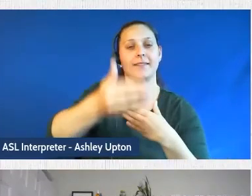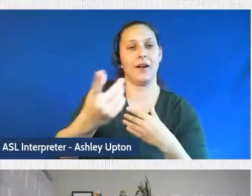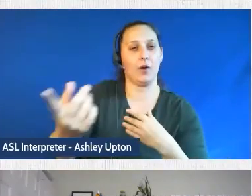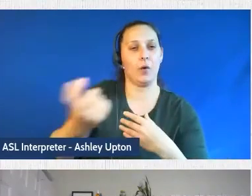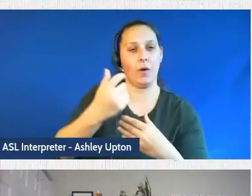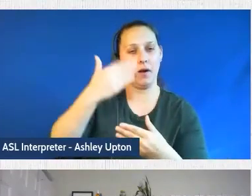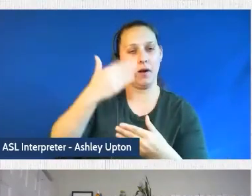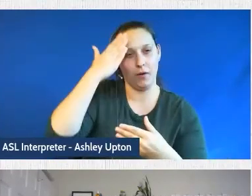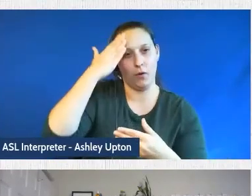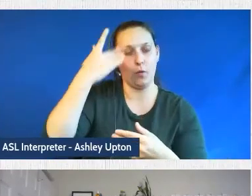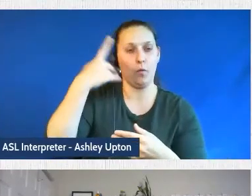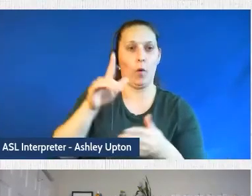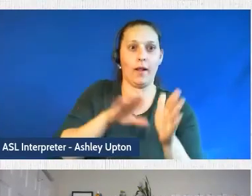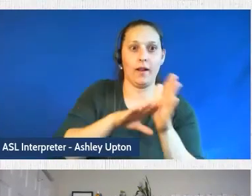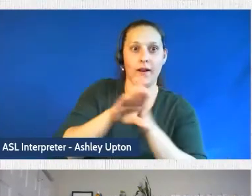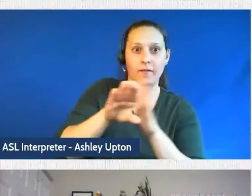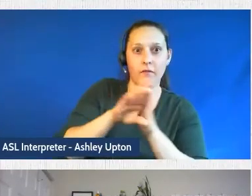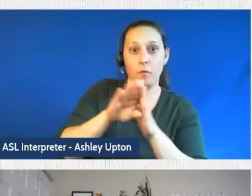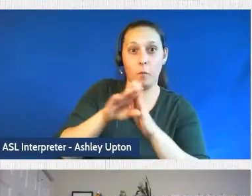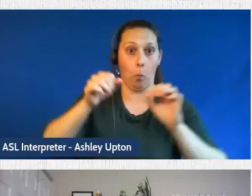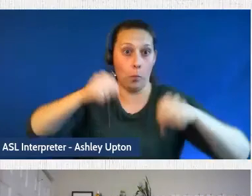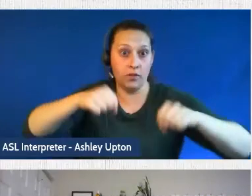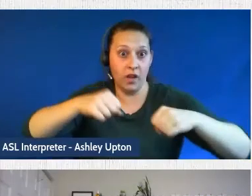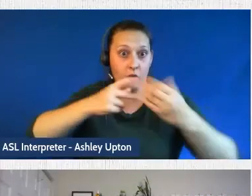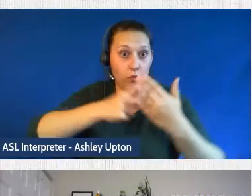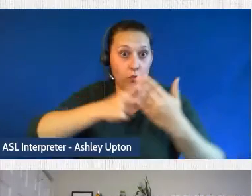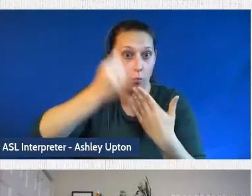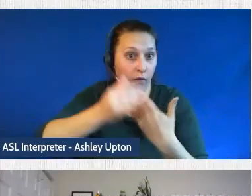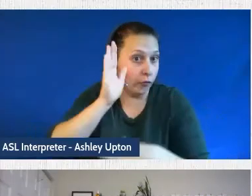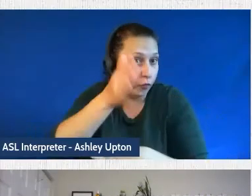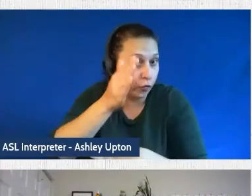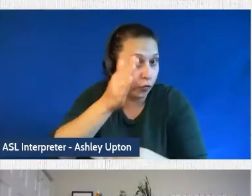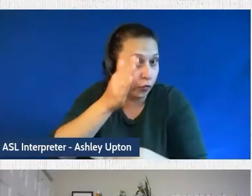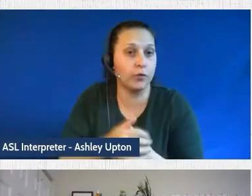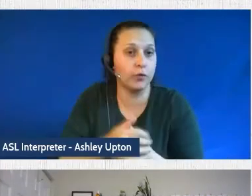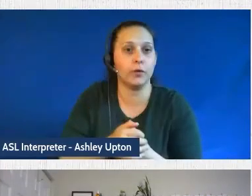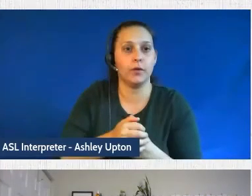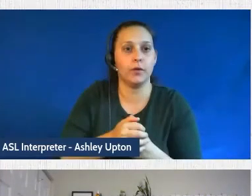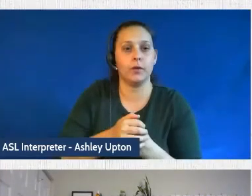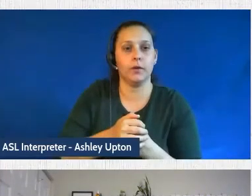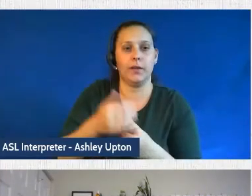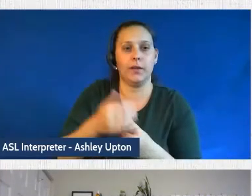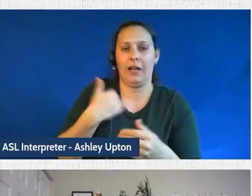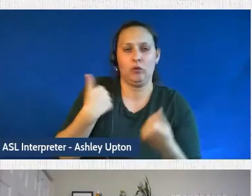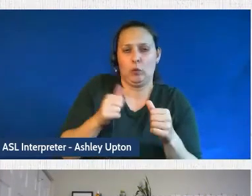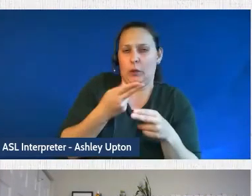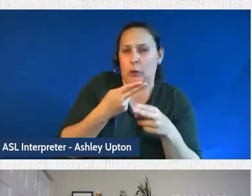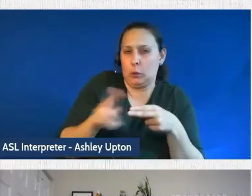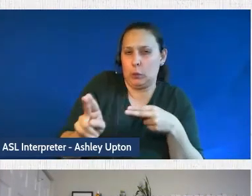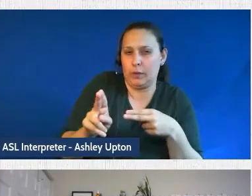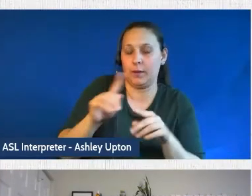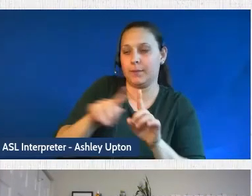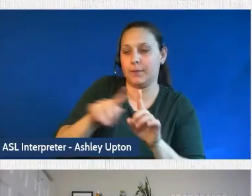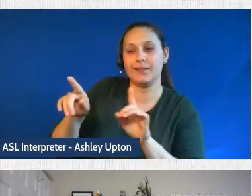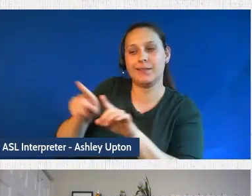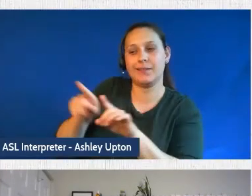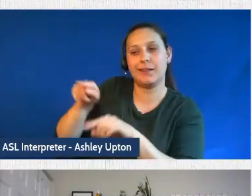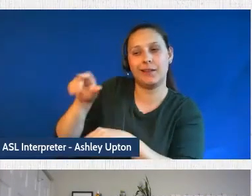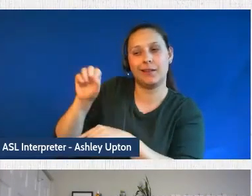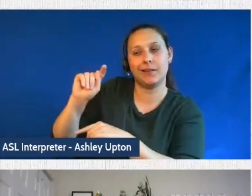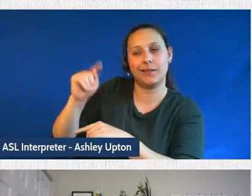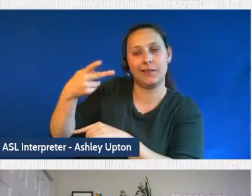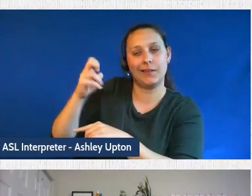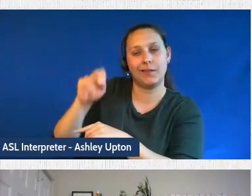development or interesting potential projects for the future? I will go over this extremely briefly, but like Steven said, there's so much in the works, you know, on the